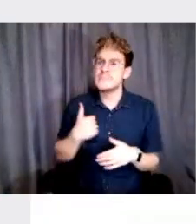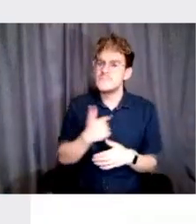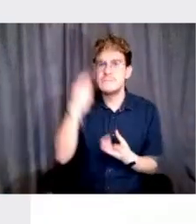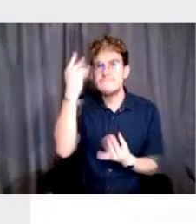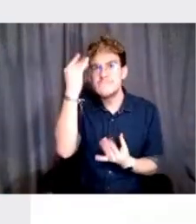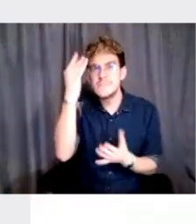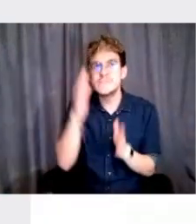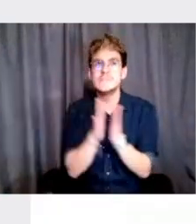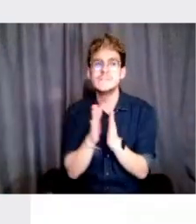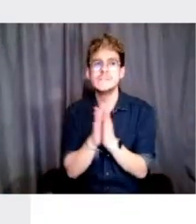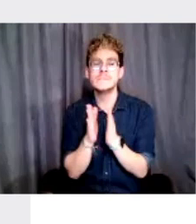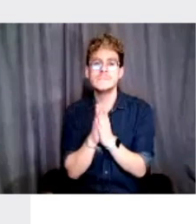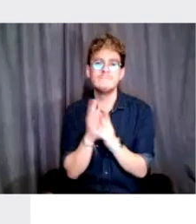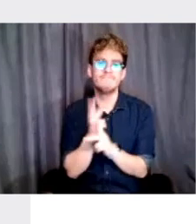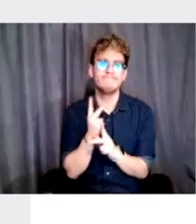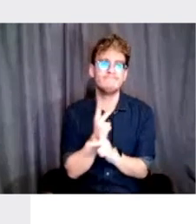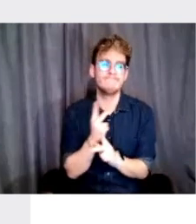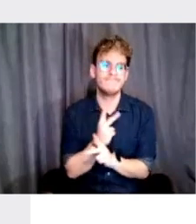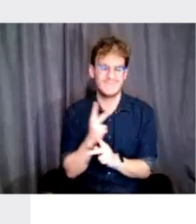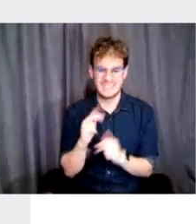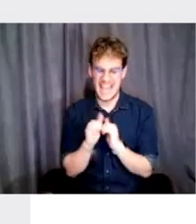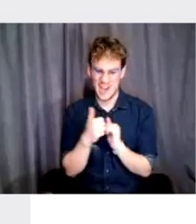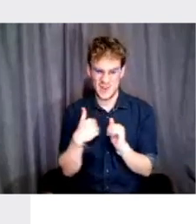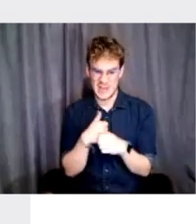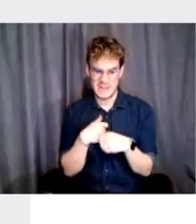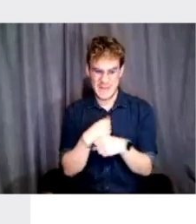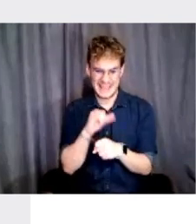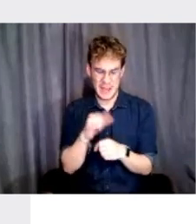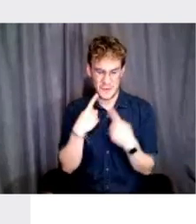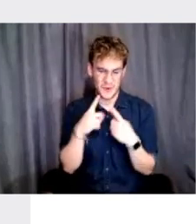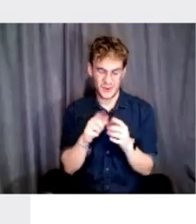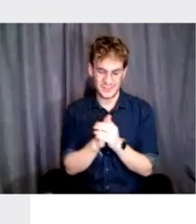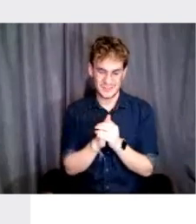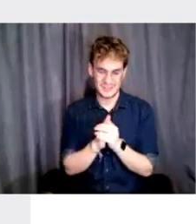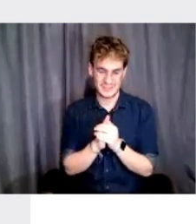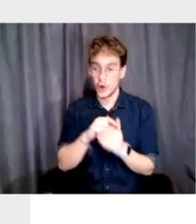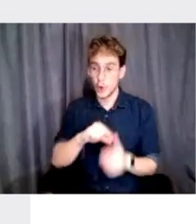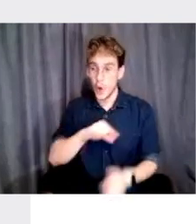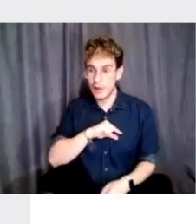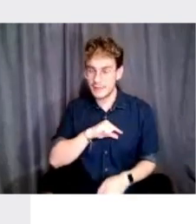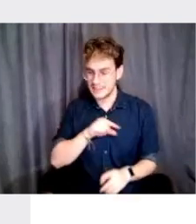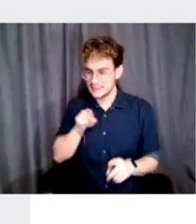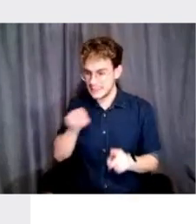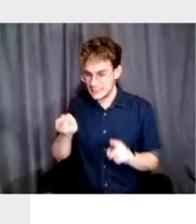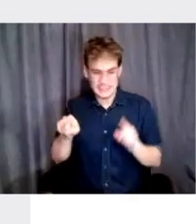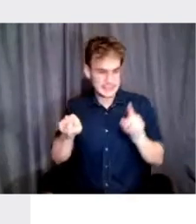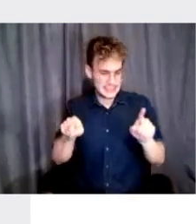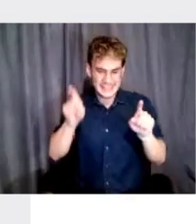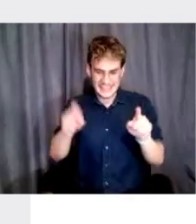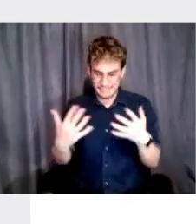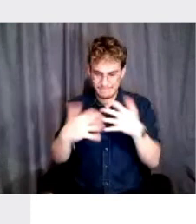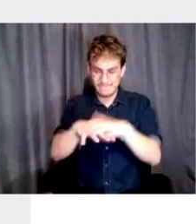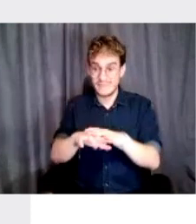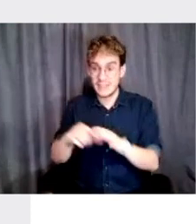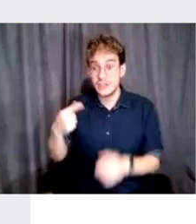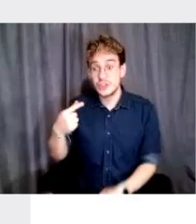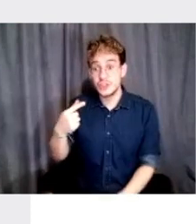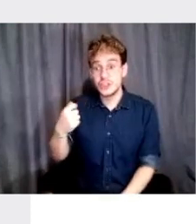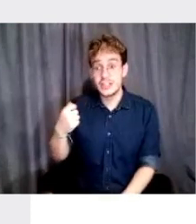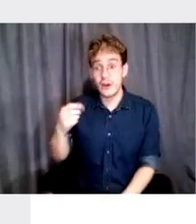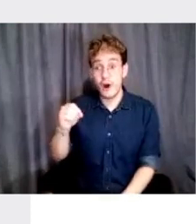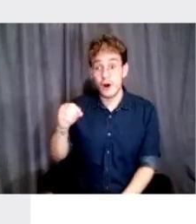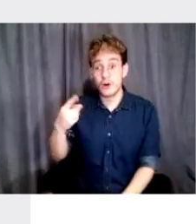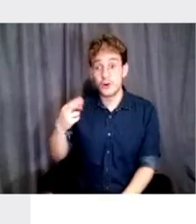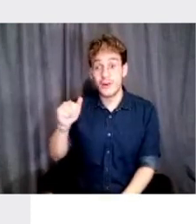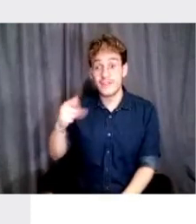of, you know, thinking about that, how, how do we make that work? How do we get the qualities from both? Because the job, the geography is really important. And I think we know